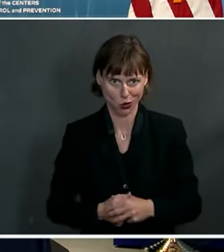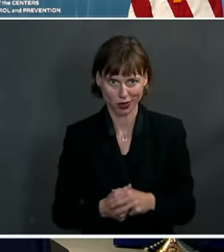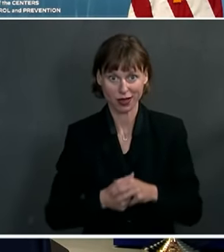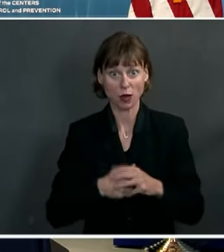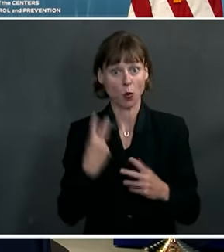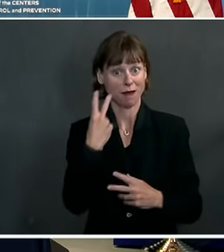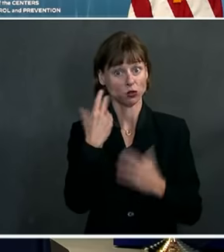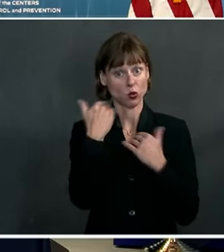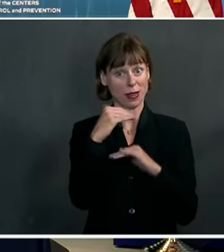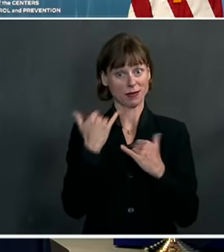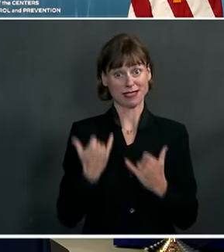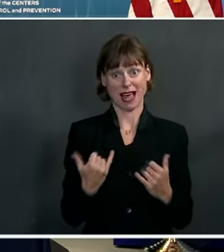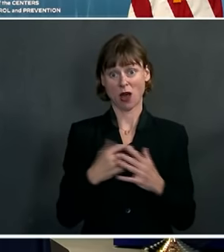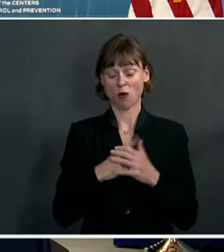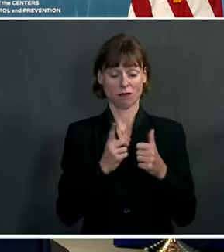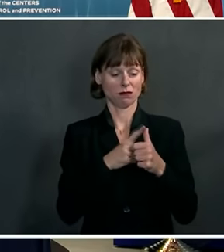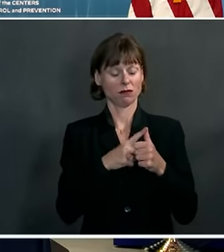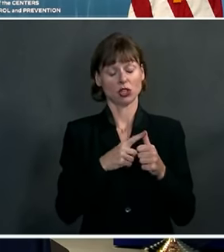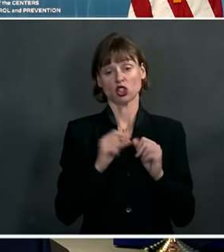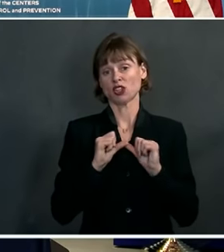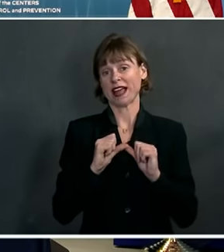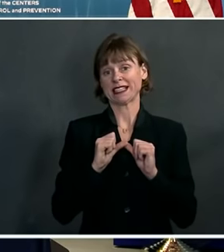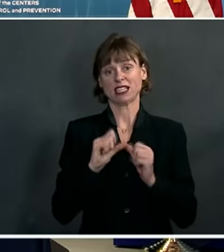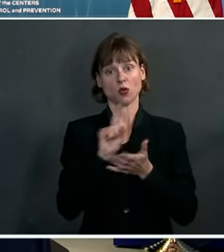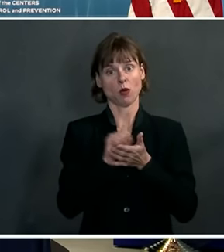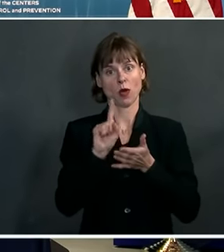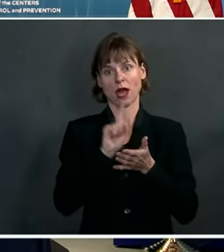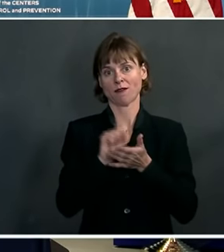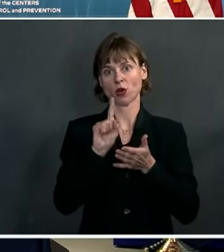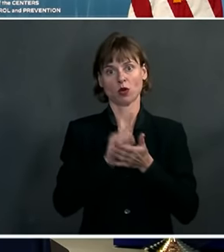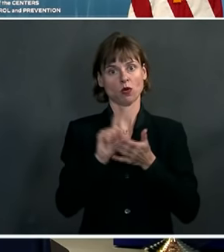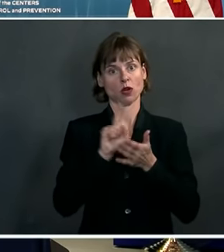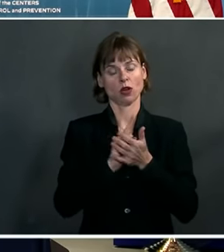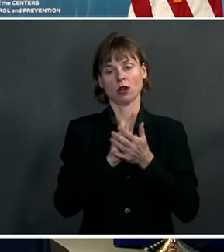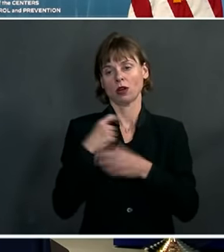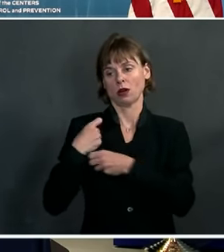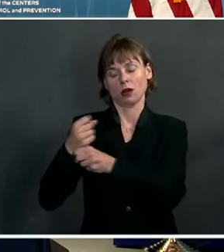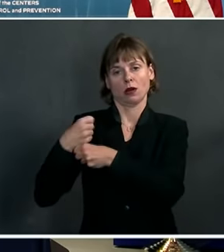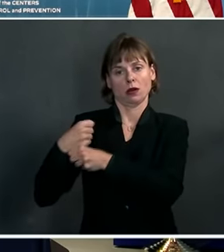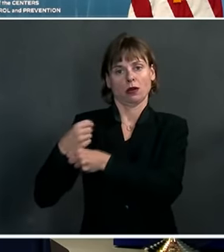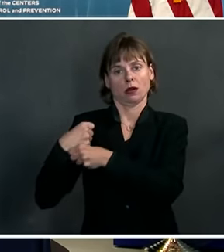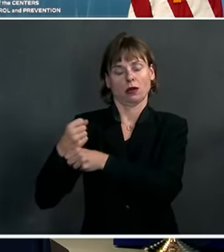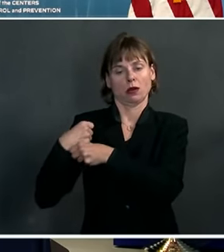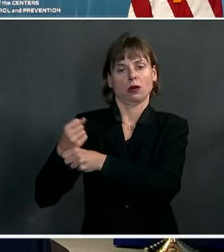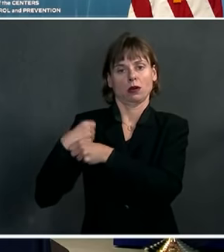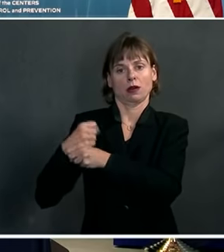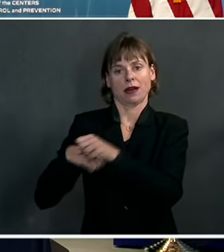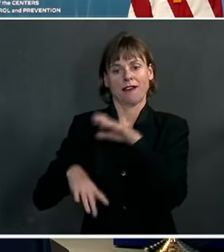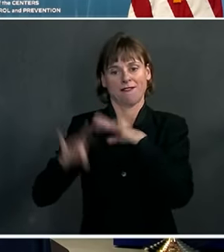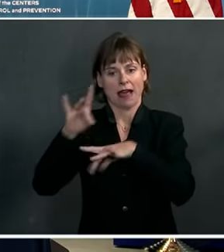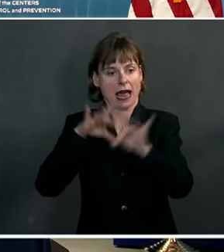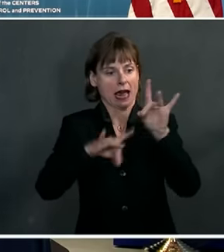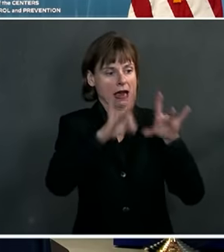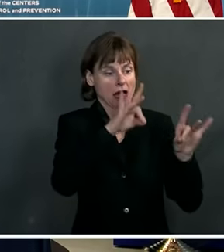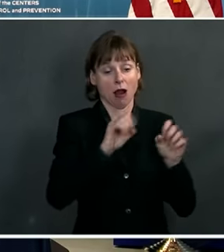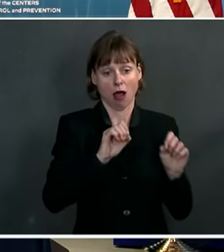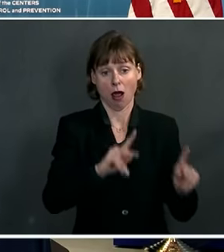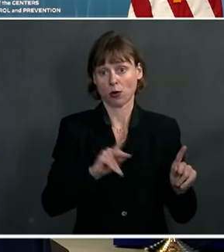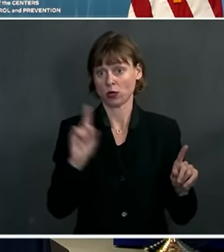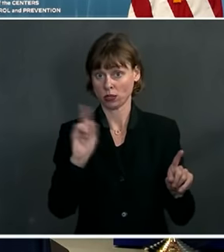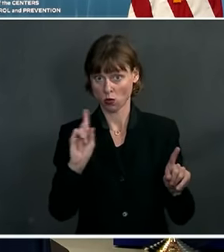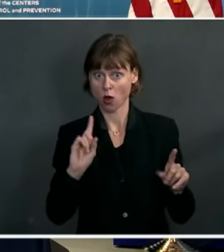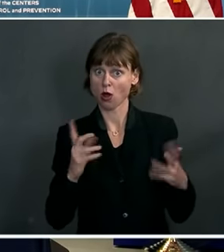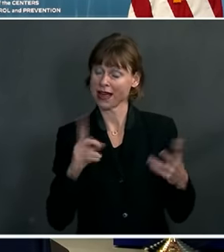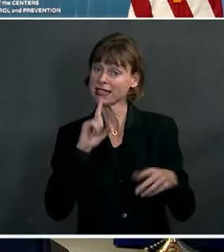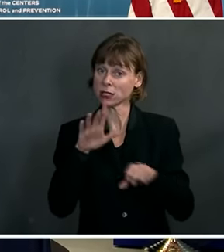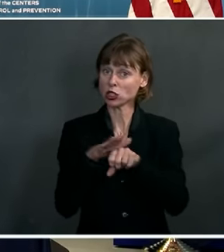is just continuing week after week to press to increase productions and find opportunities as they exist. That is a slow process.